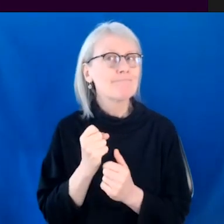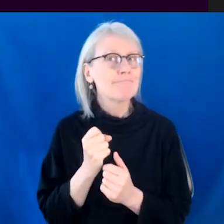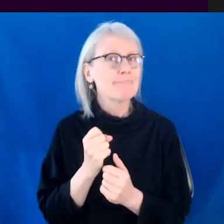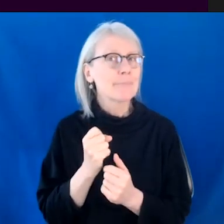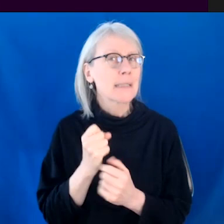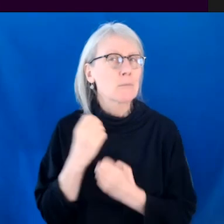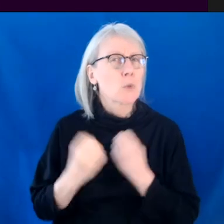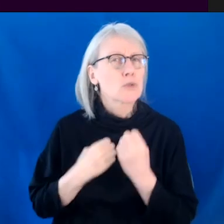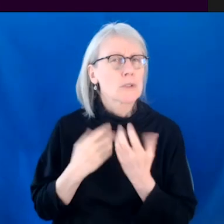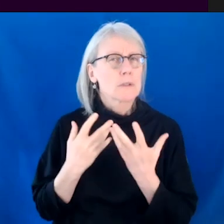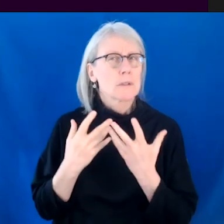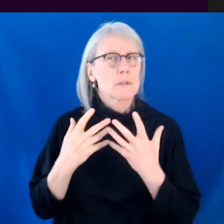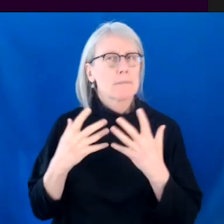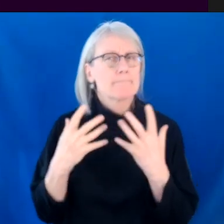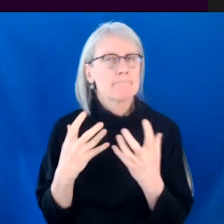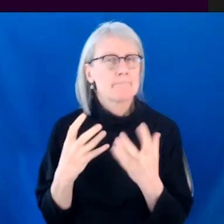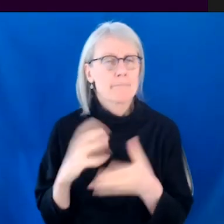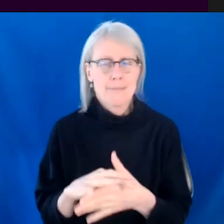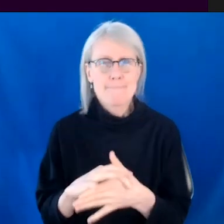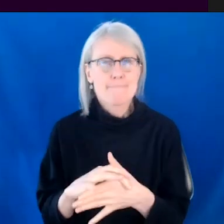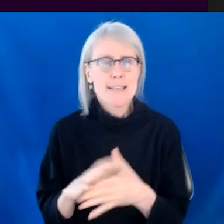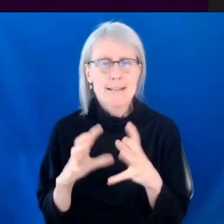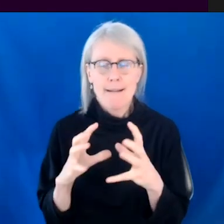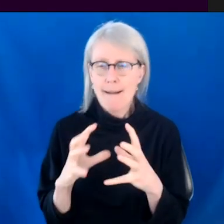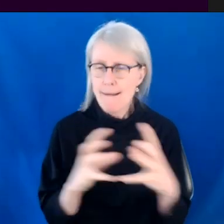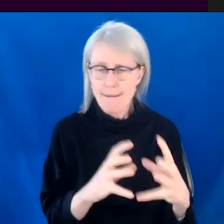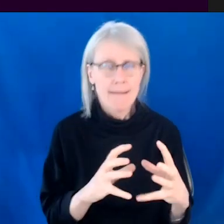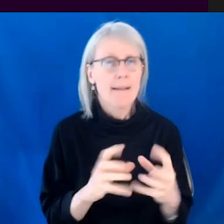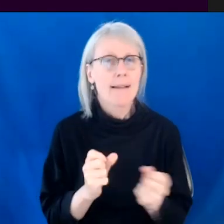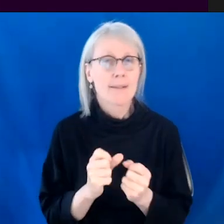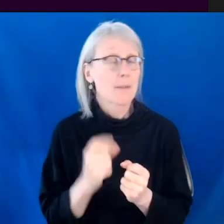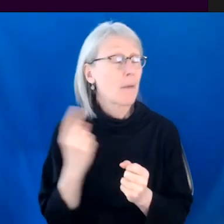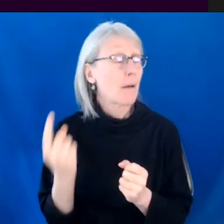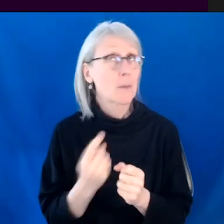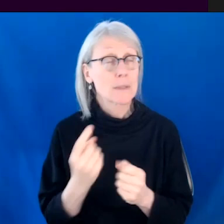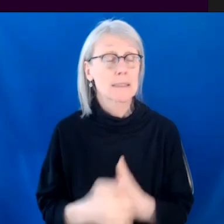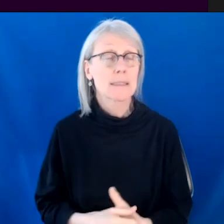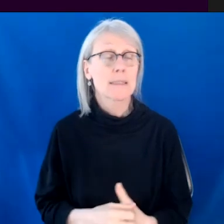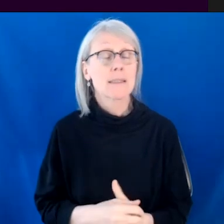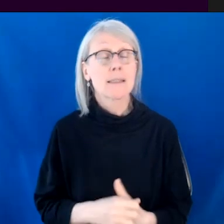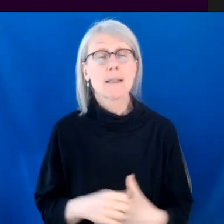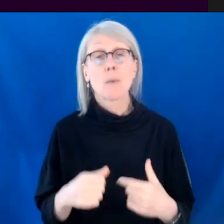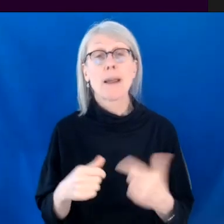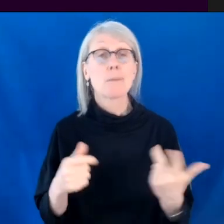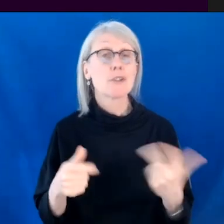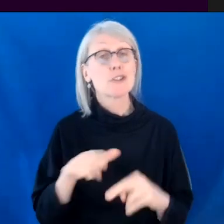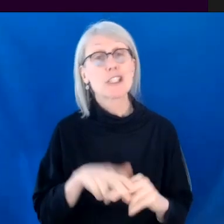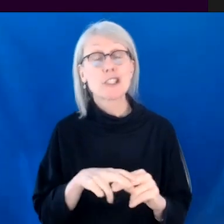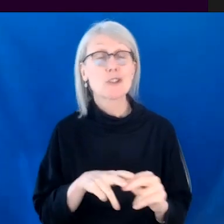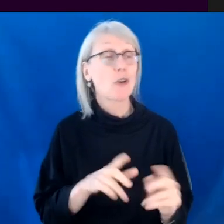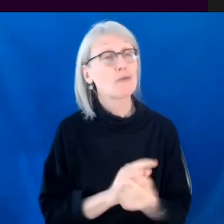like the juice of what you're working on. And so I kind of always, I'm like, when I'm in a room and people